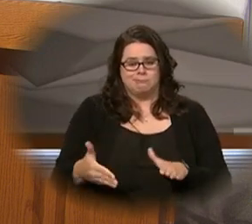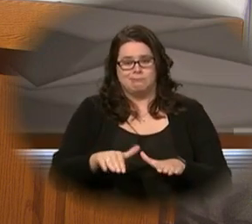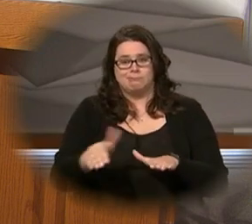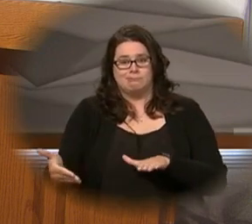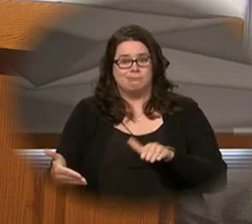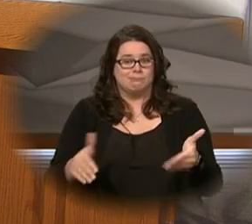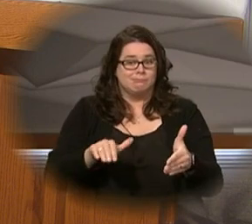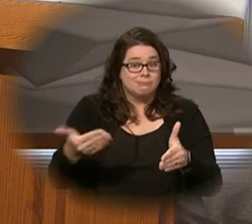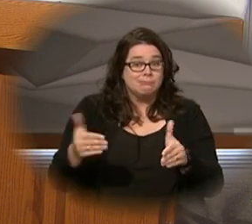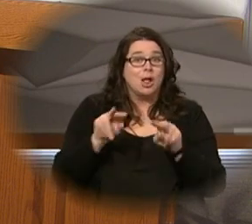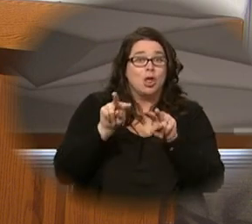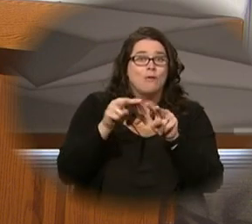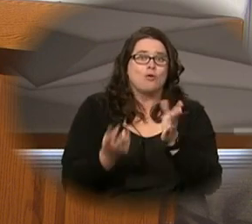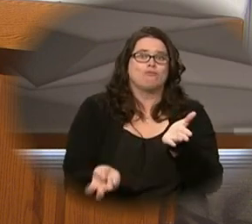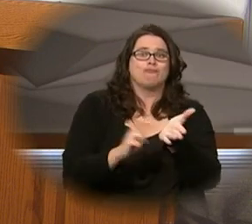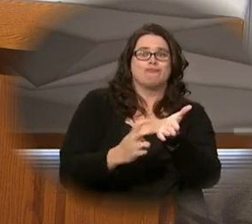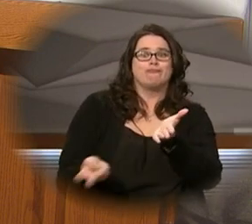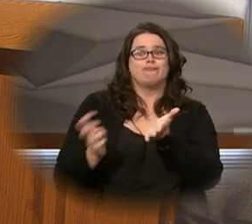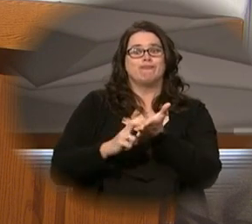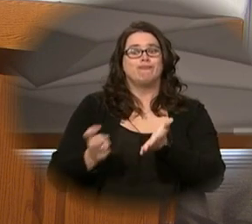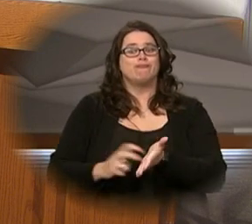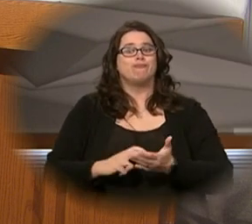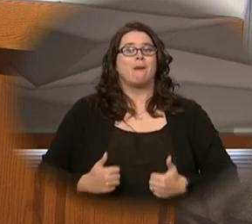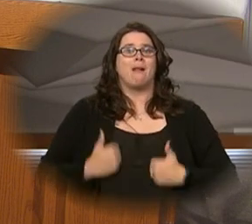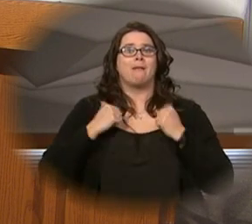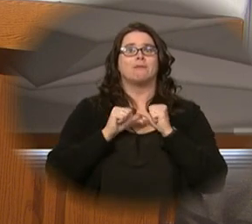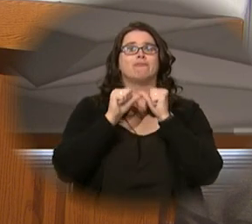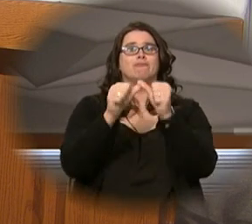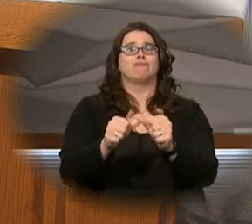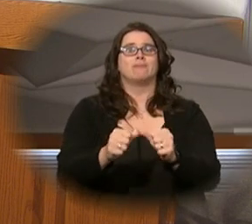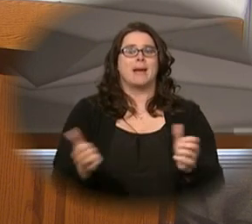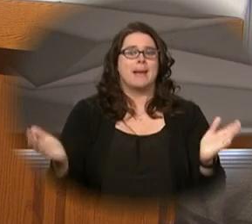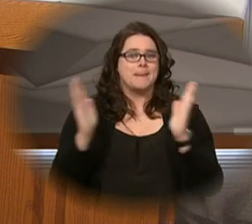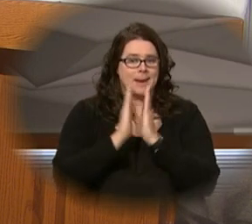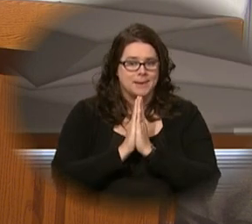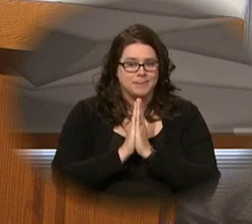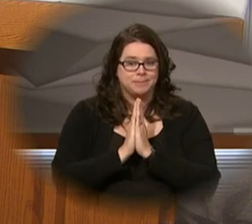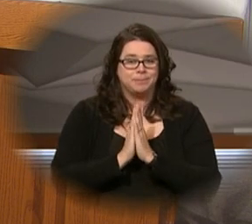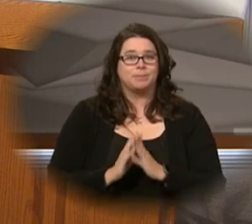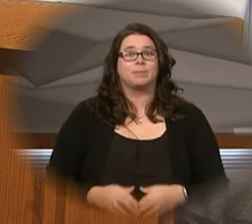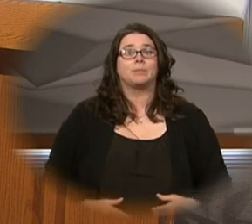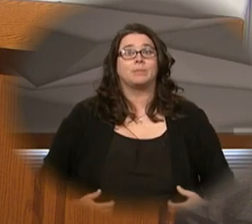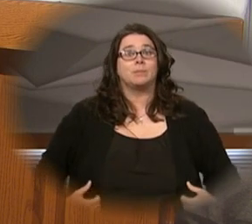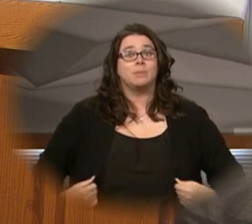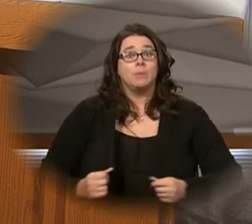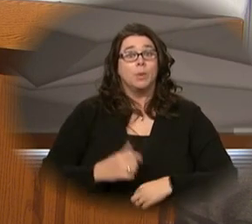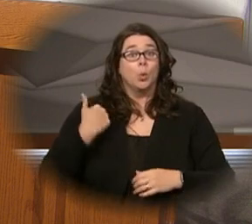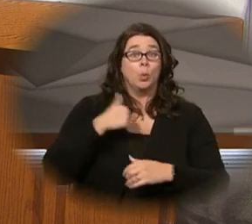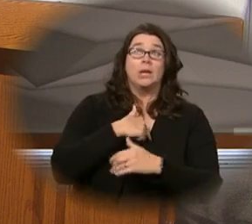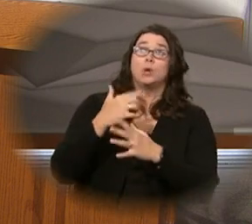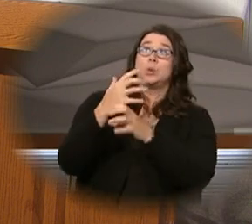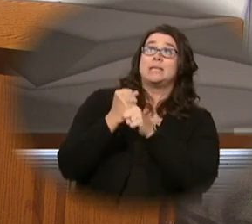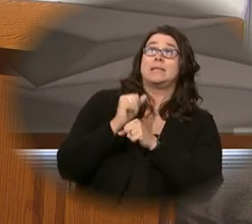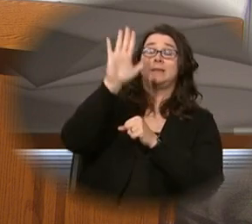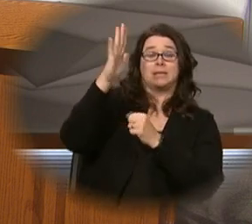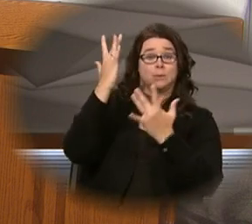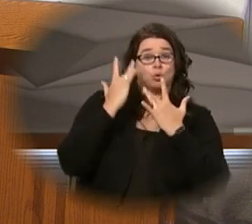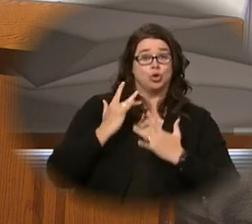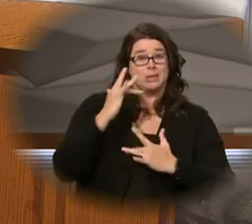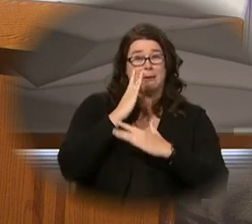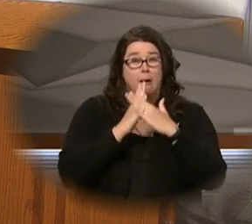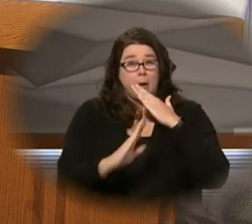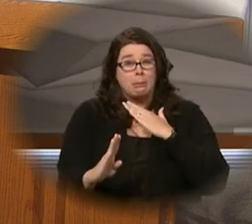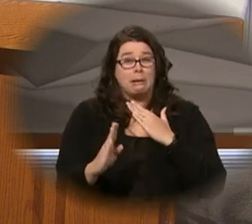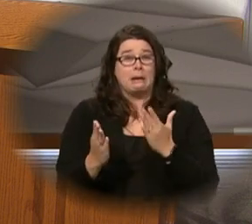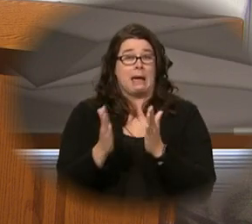of the dead and the life of the world to come. Amen. We who have received God's mercy humbly ask